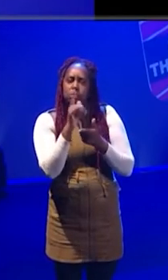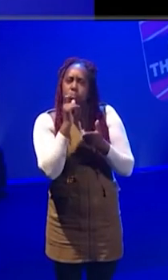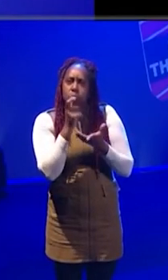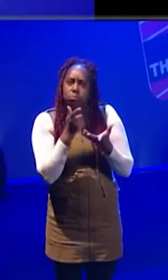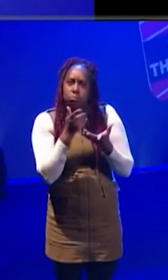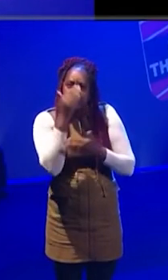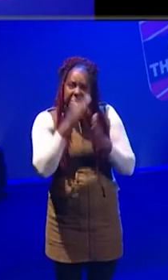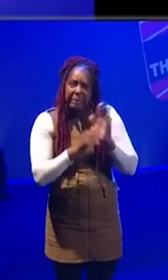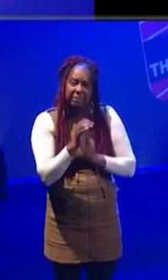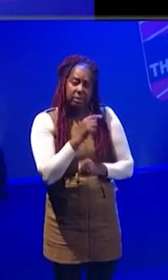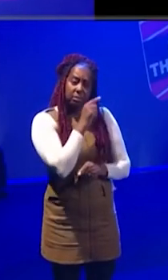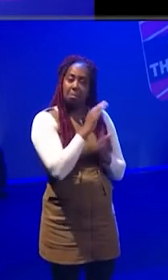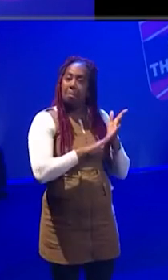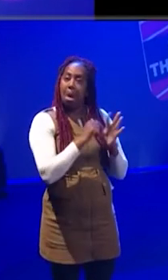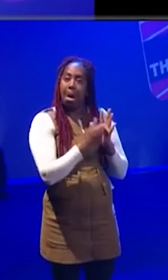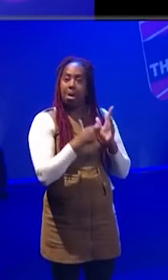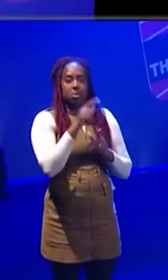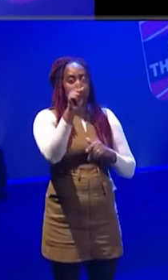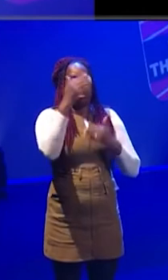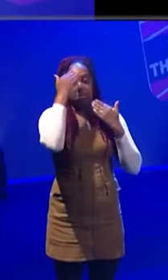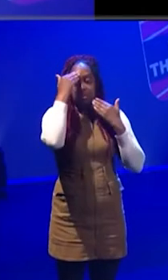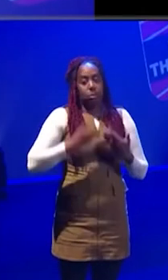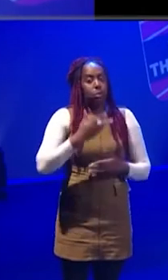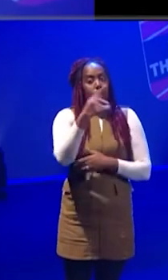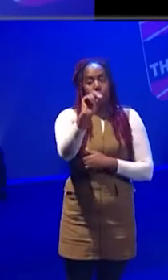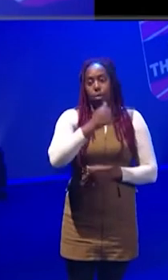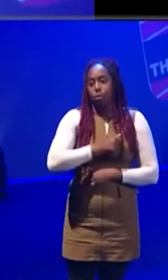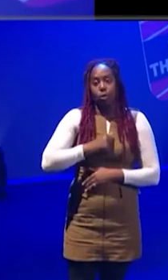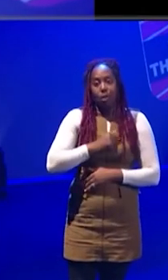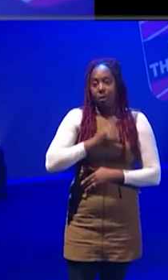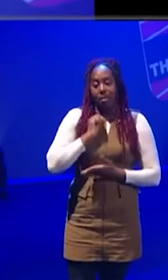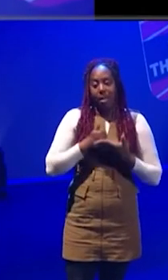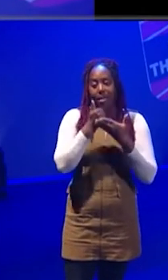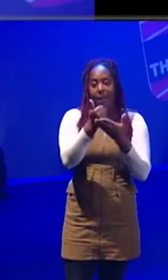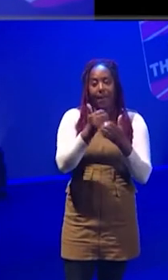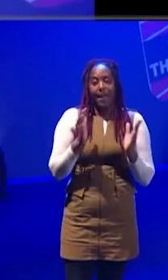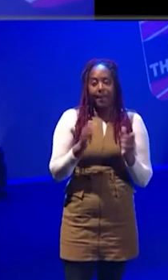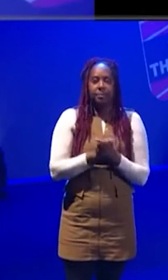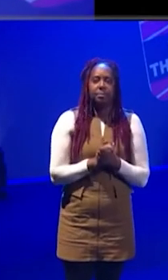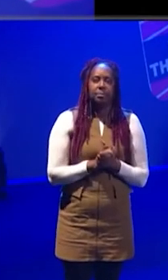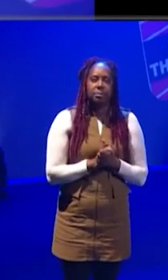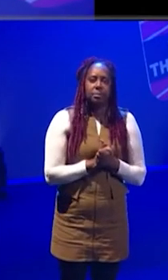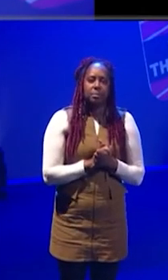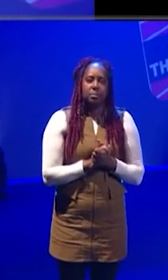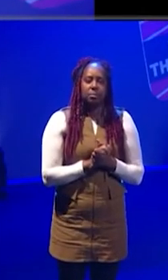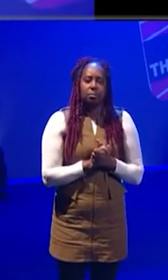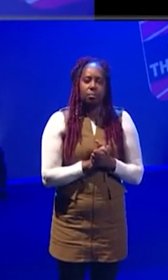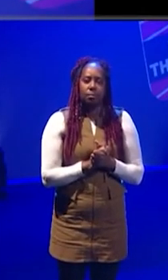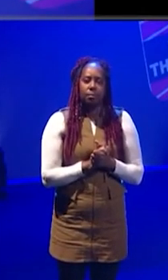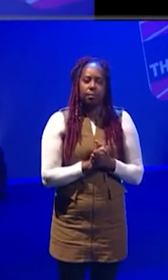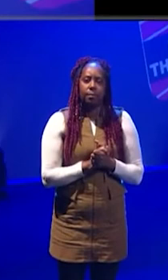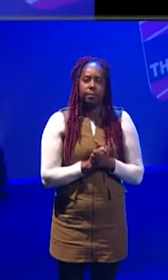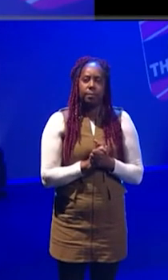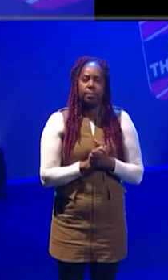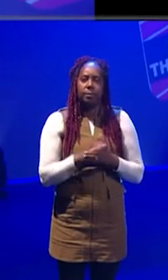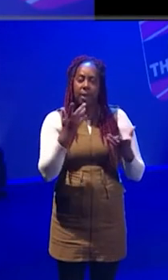I don't, so I can't offer any advice. Would you like to? Yeah, I've done, I've done, if I've